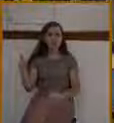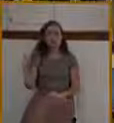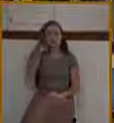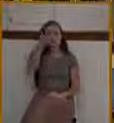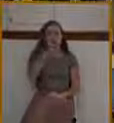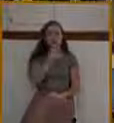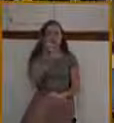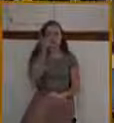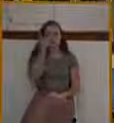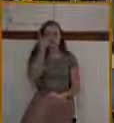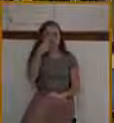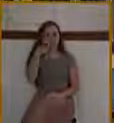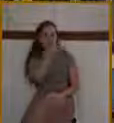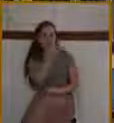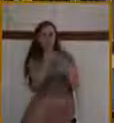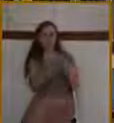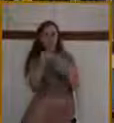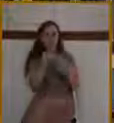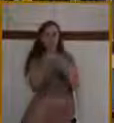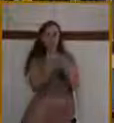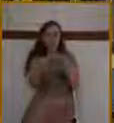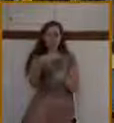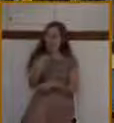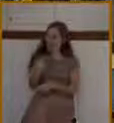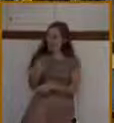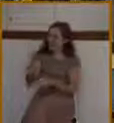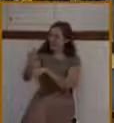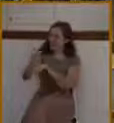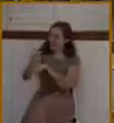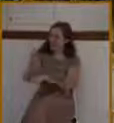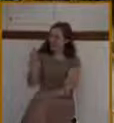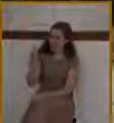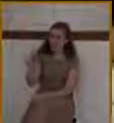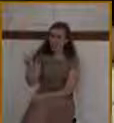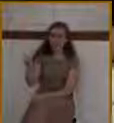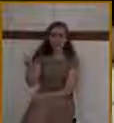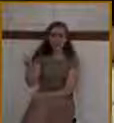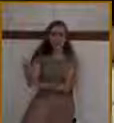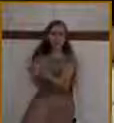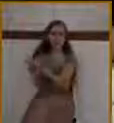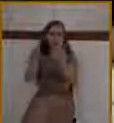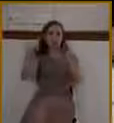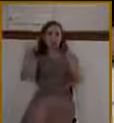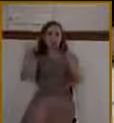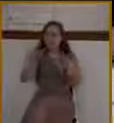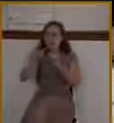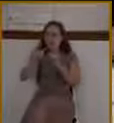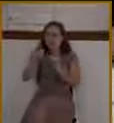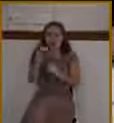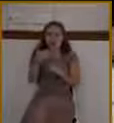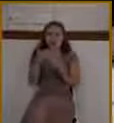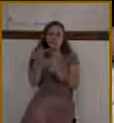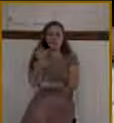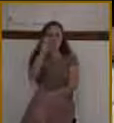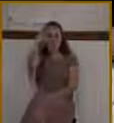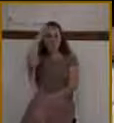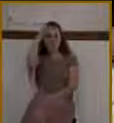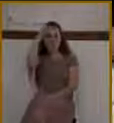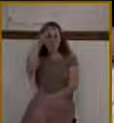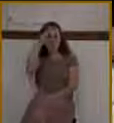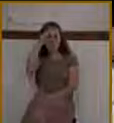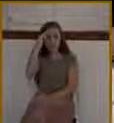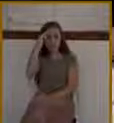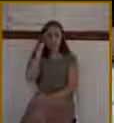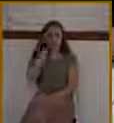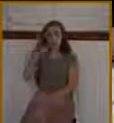Some of them there are just saying this temple that we have here now is nothing compared to the temple of Solomon. Not only did the temple of Solomon